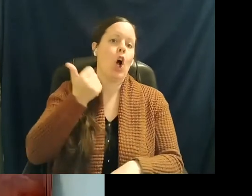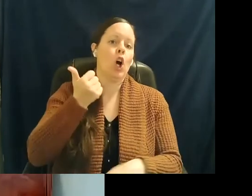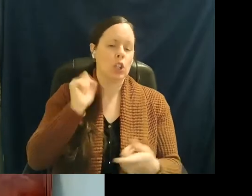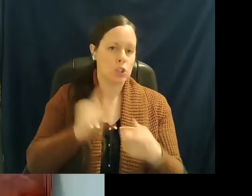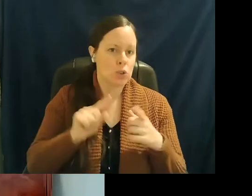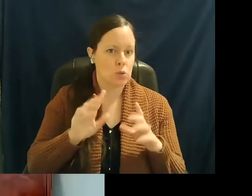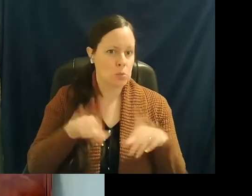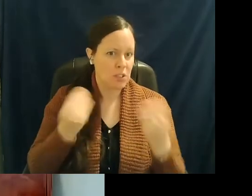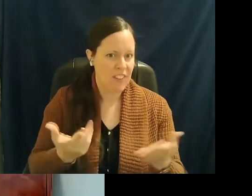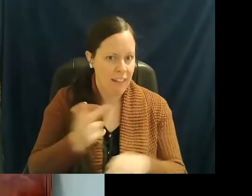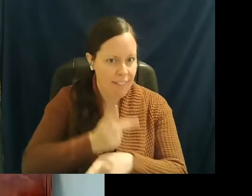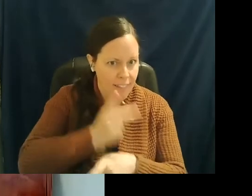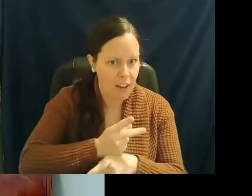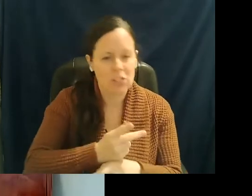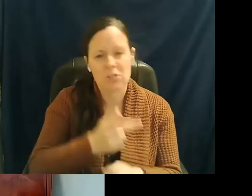take care of each other.